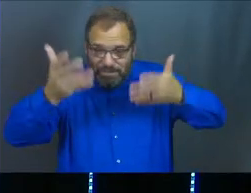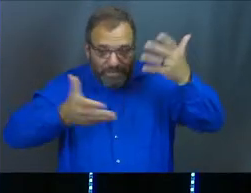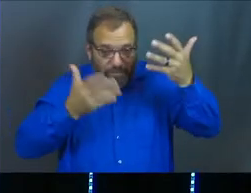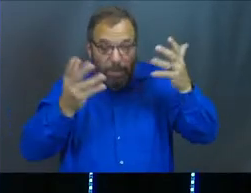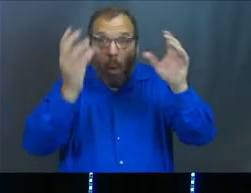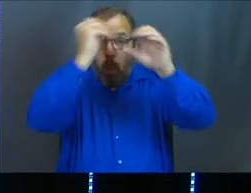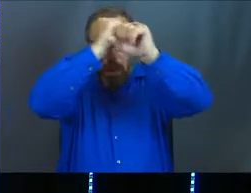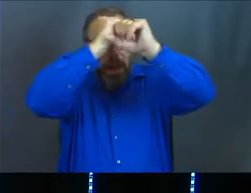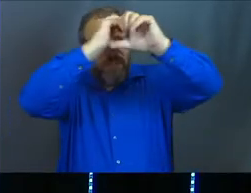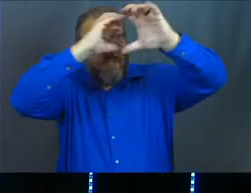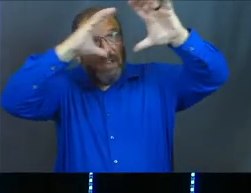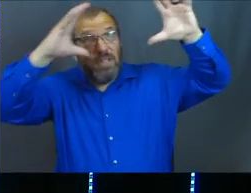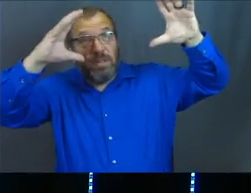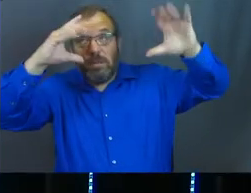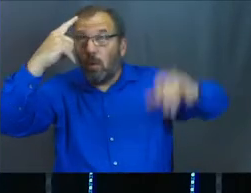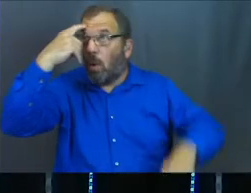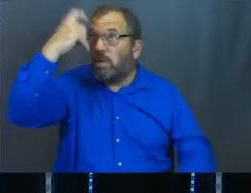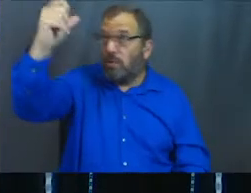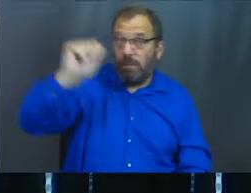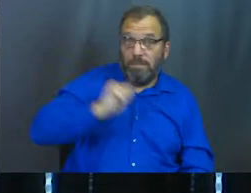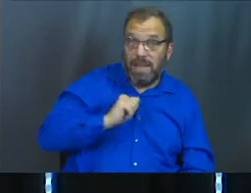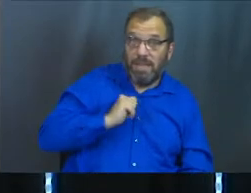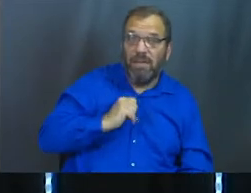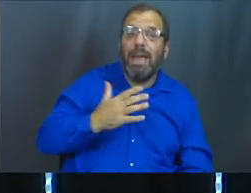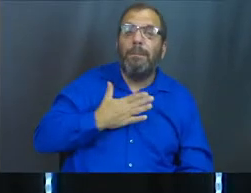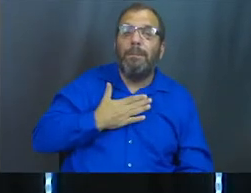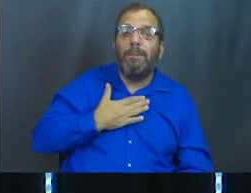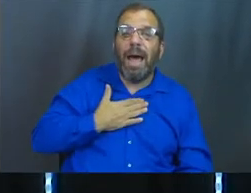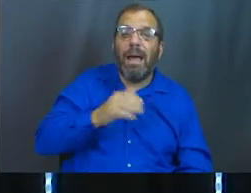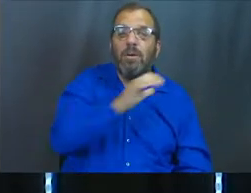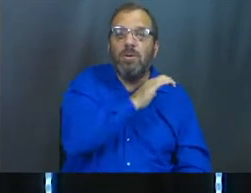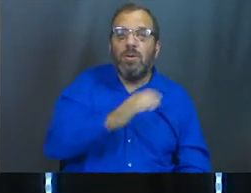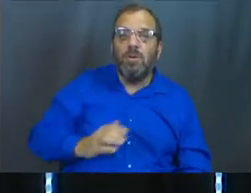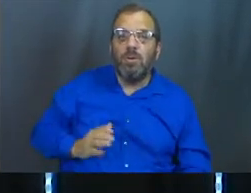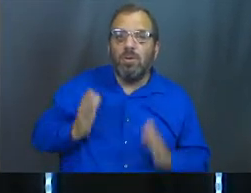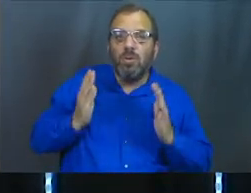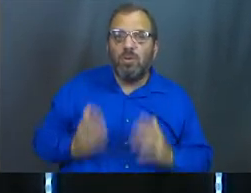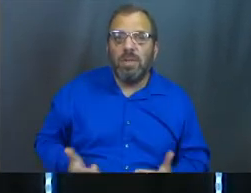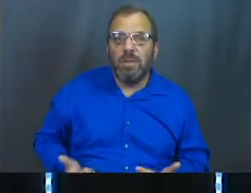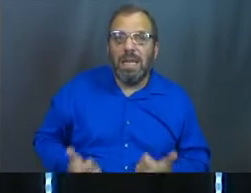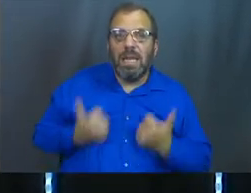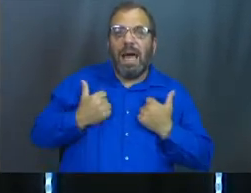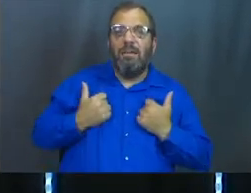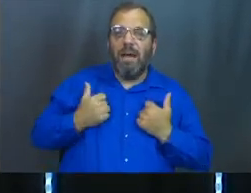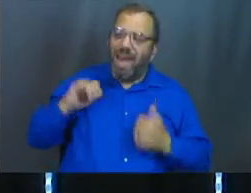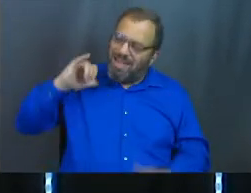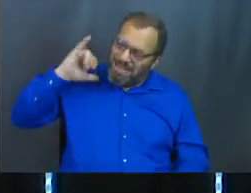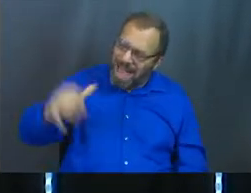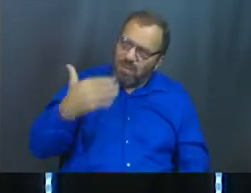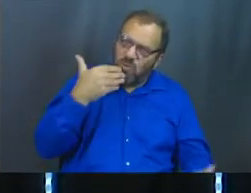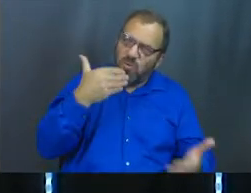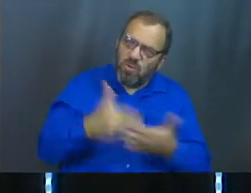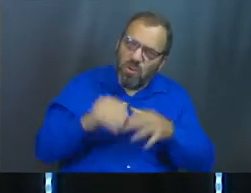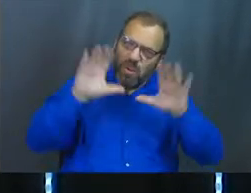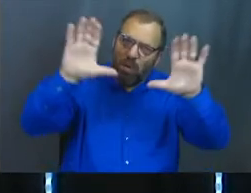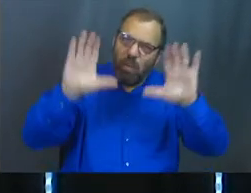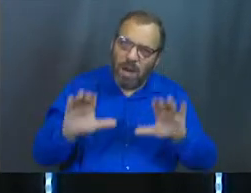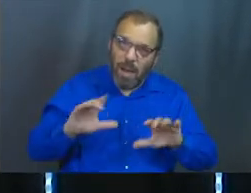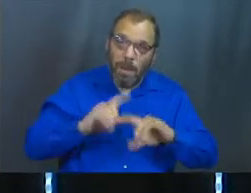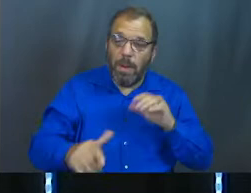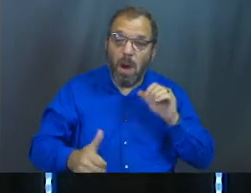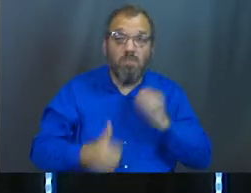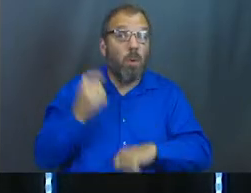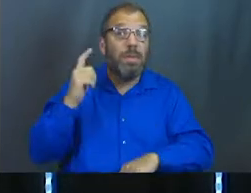a vision or a dream myself in my Christian life. And when those things happen, that's wonderful. But